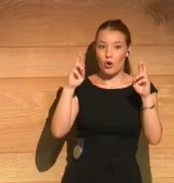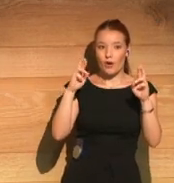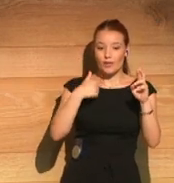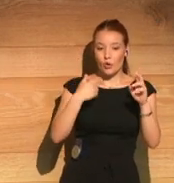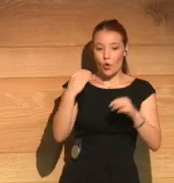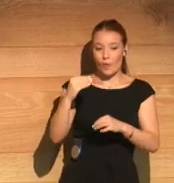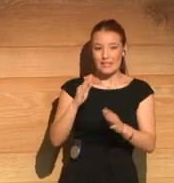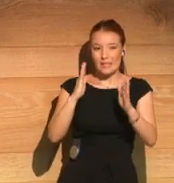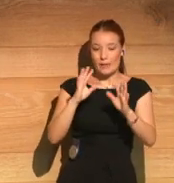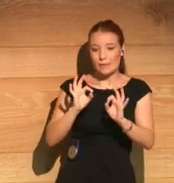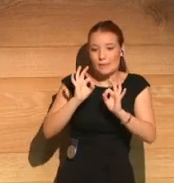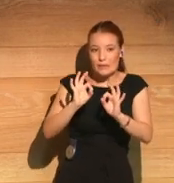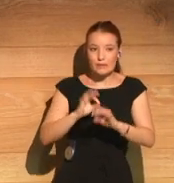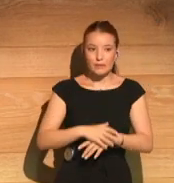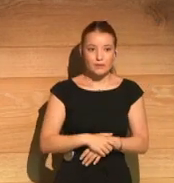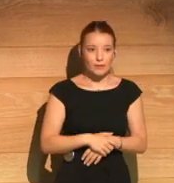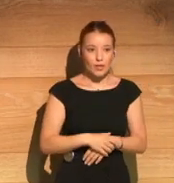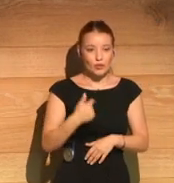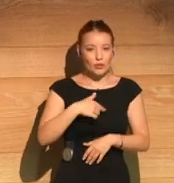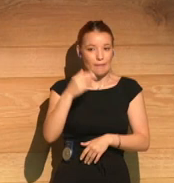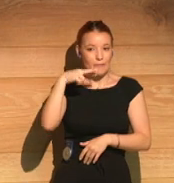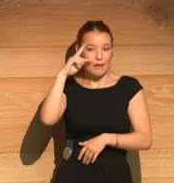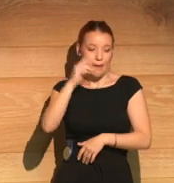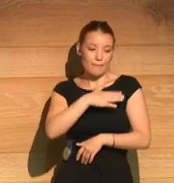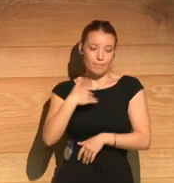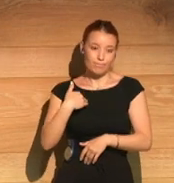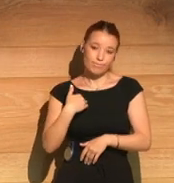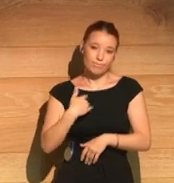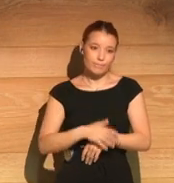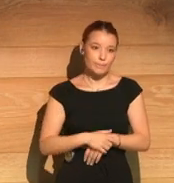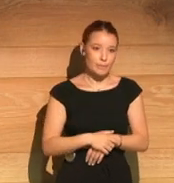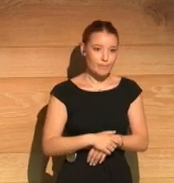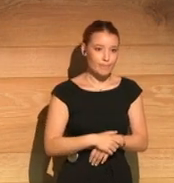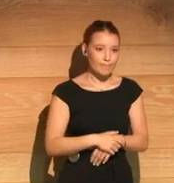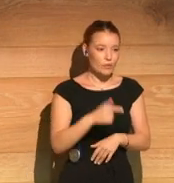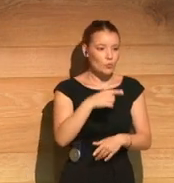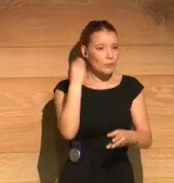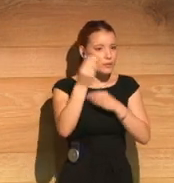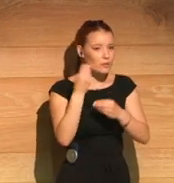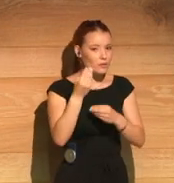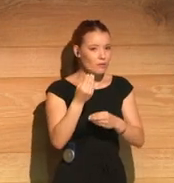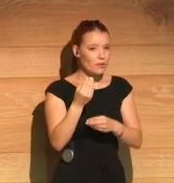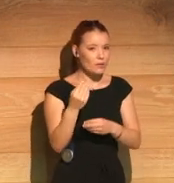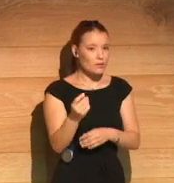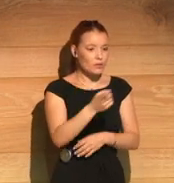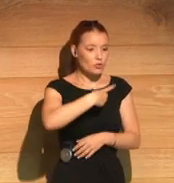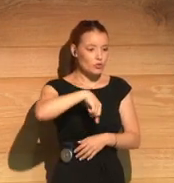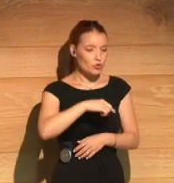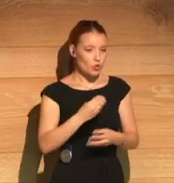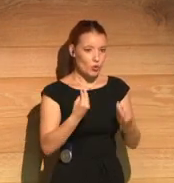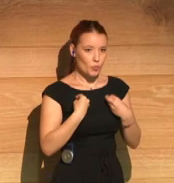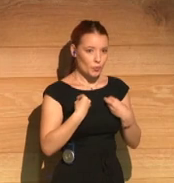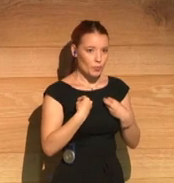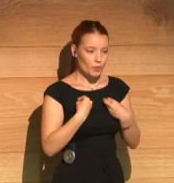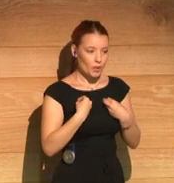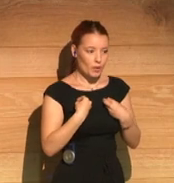now and to be able to experience this in a way without shame and so genuinely? Now, John, do you